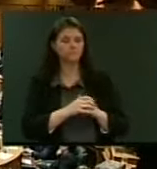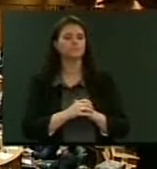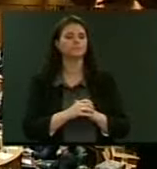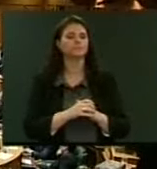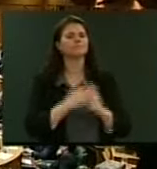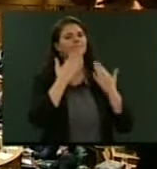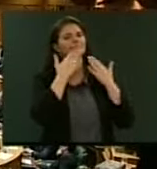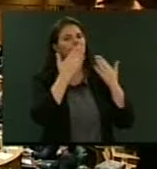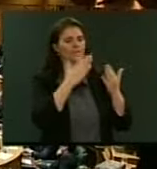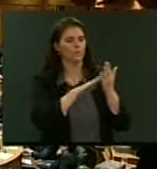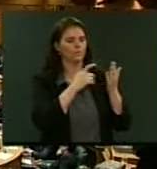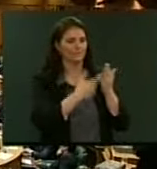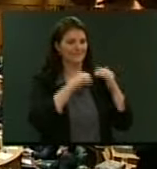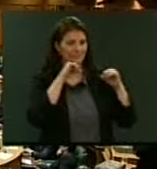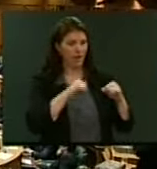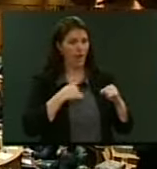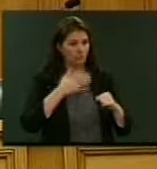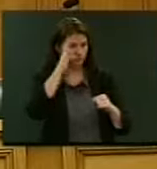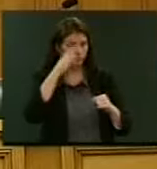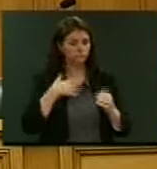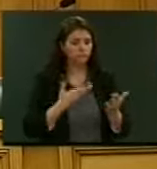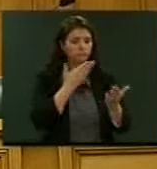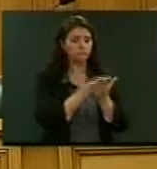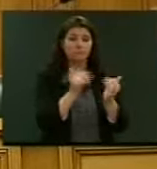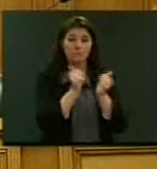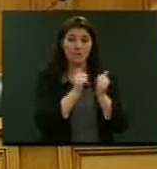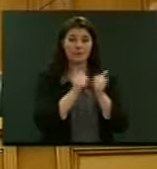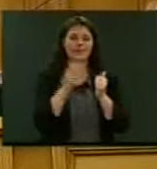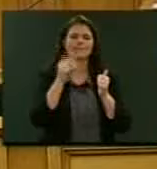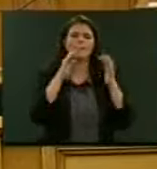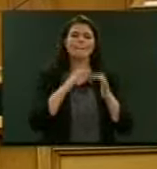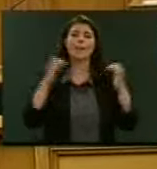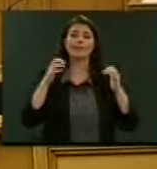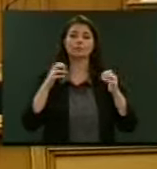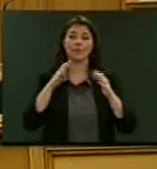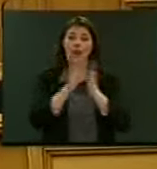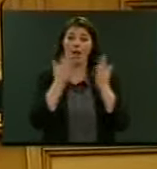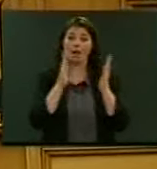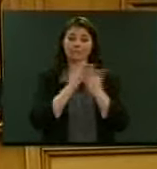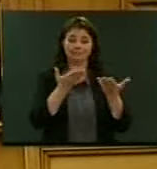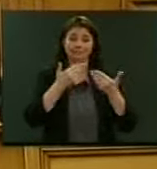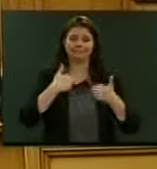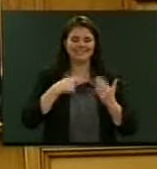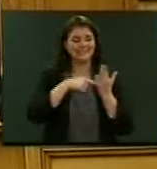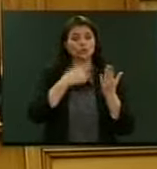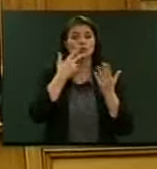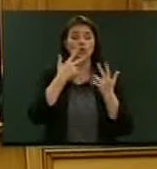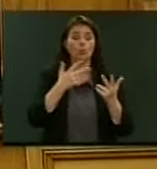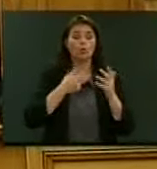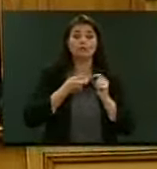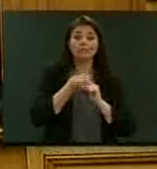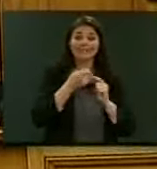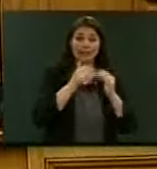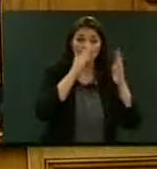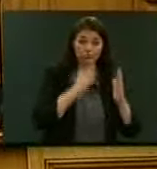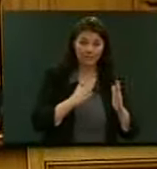you, Mr Speaker. I seek leave of the House to table a document prepared by the Parliamentary Library showing that properties range, which are rental properties